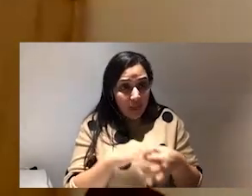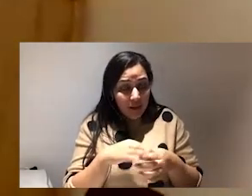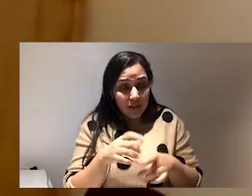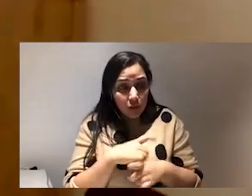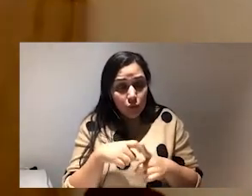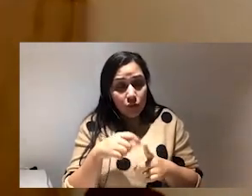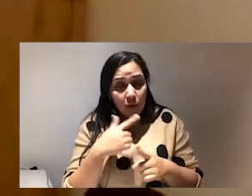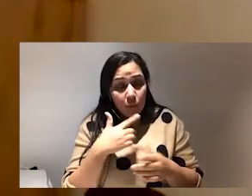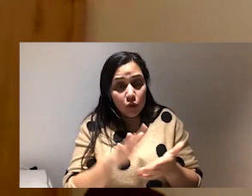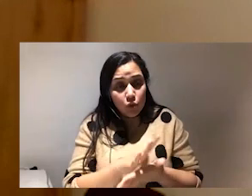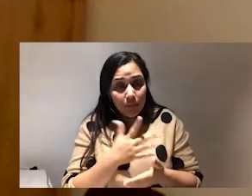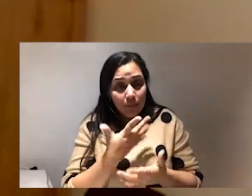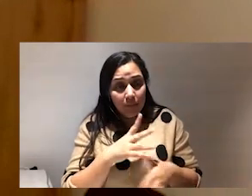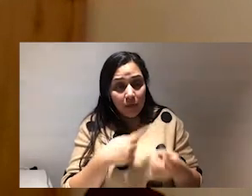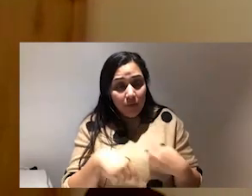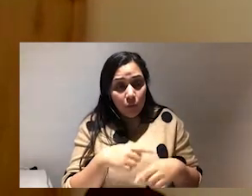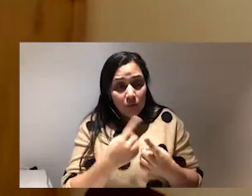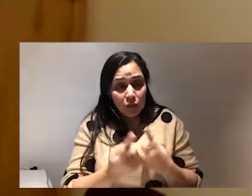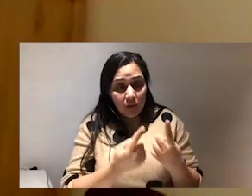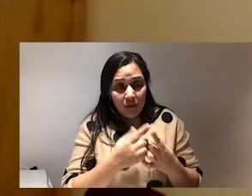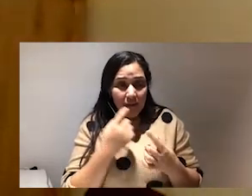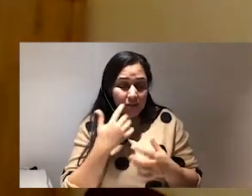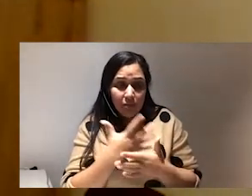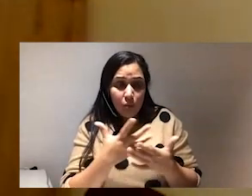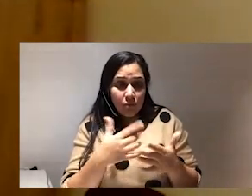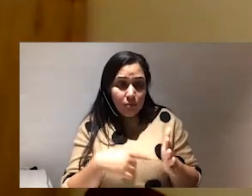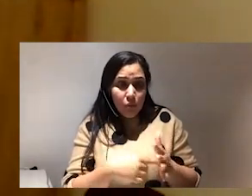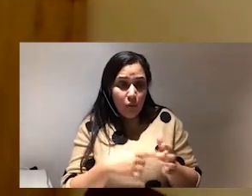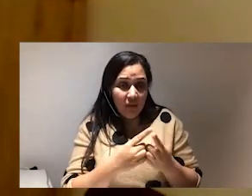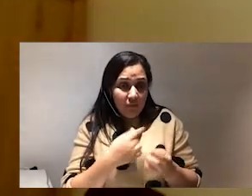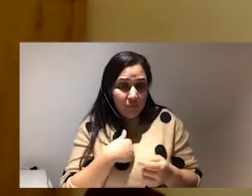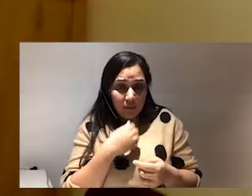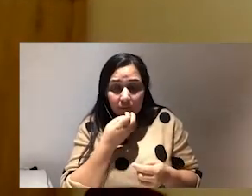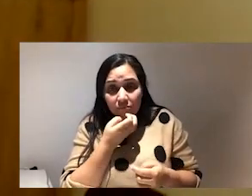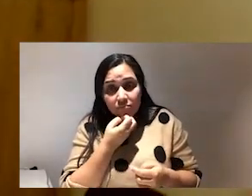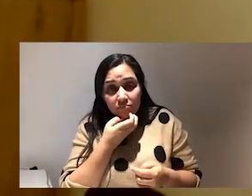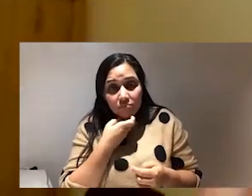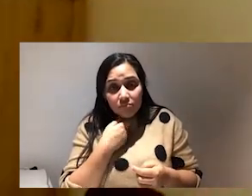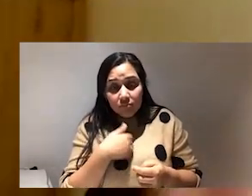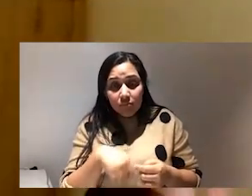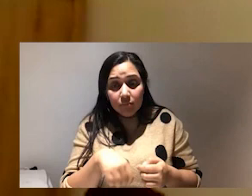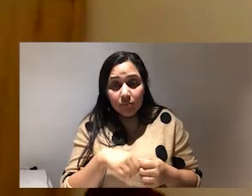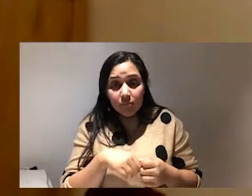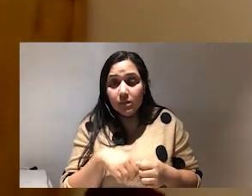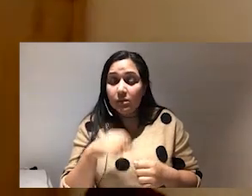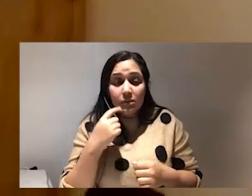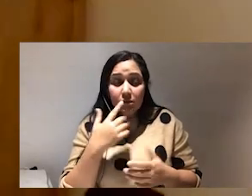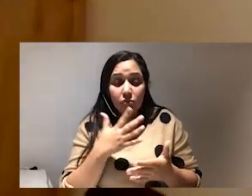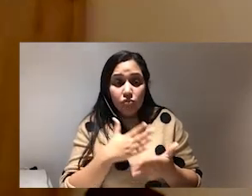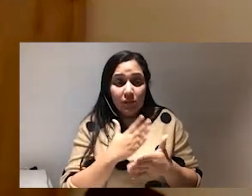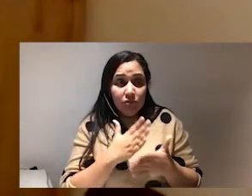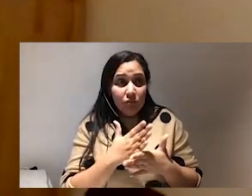do we enjoy being around each other like for me like that's the most important um which which i think is like completely